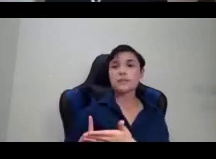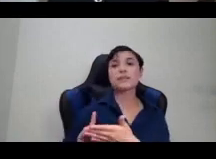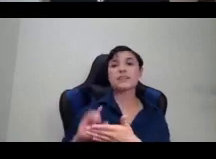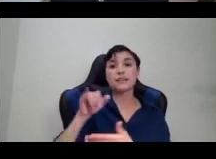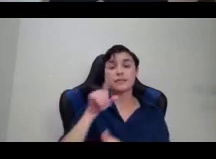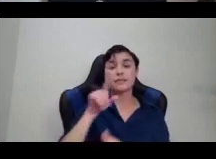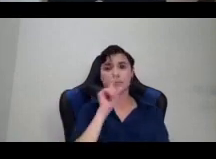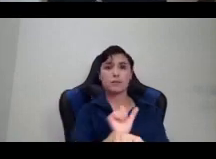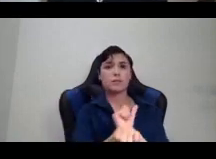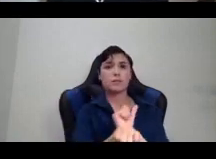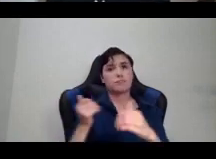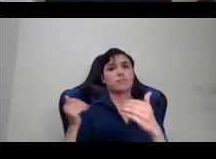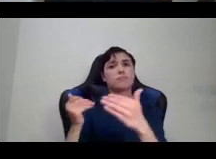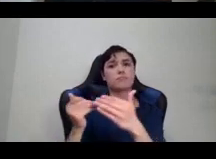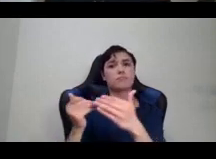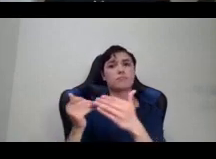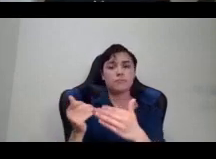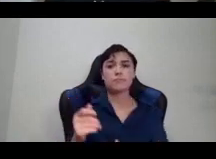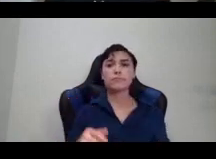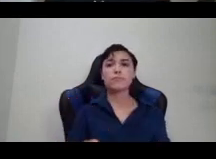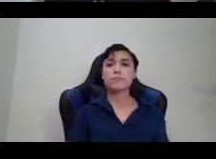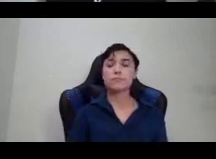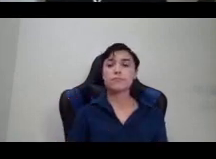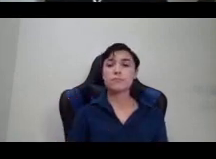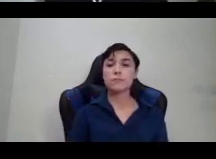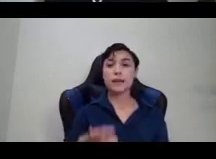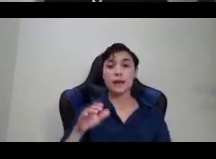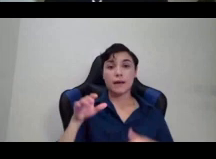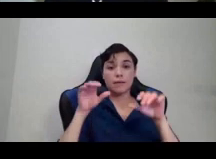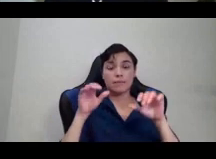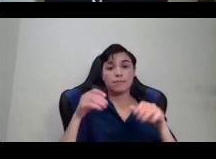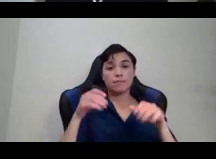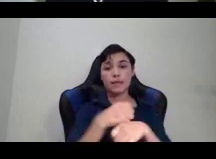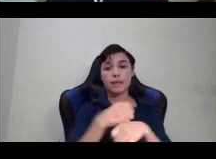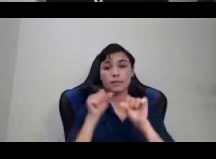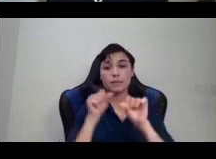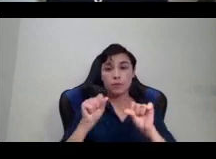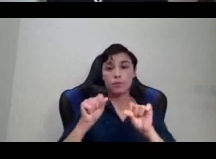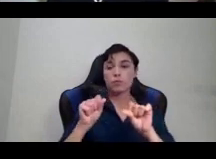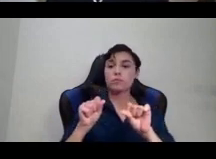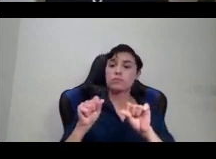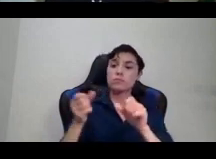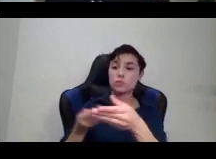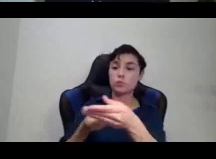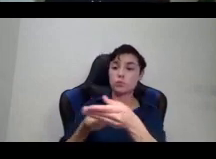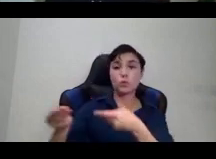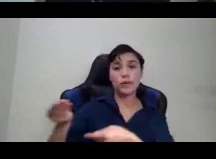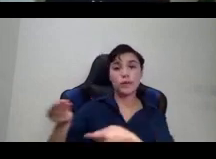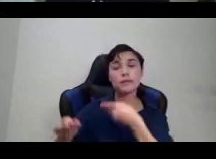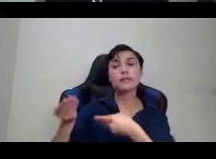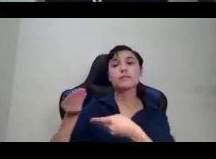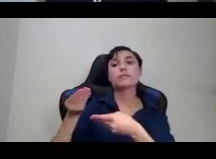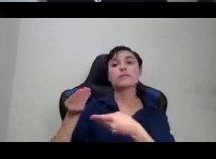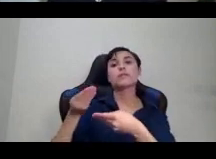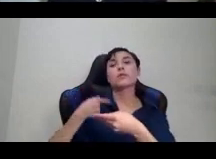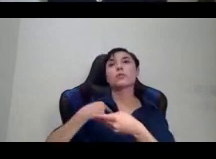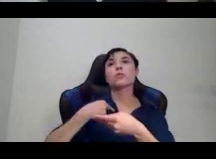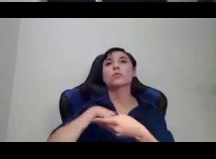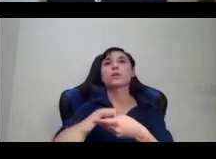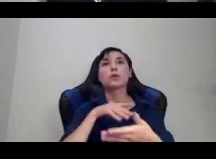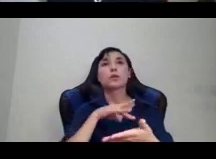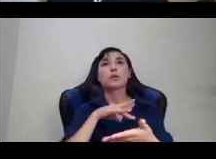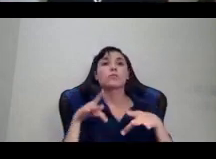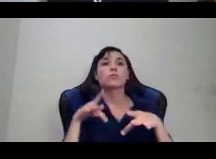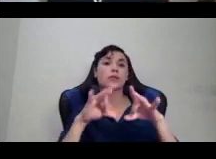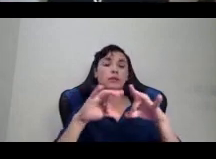That gave us things like taro and the potato and navigation by the stars all across